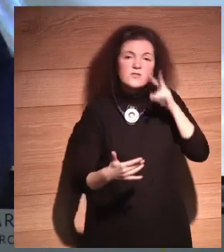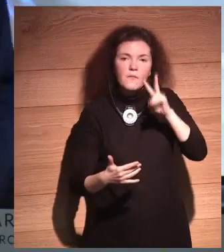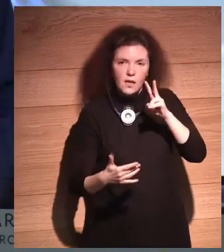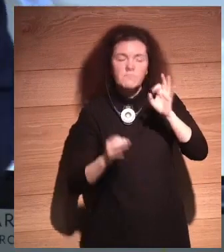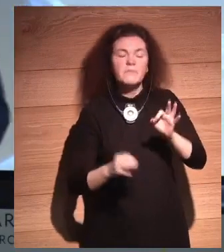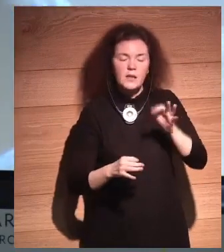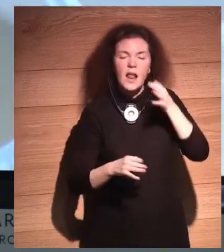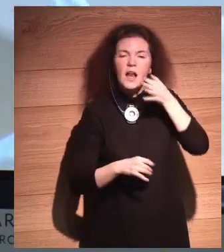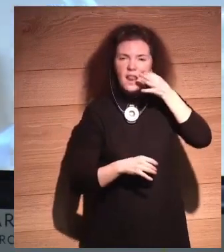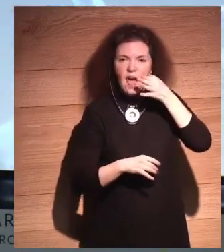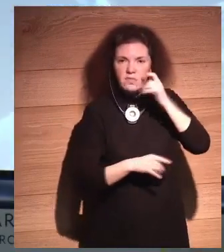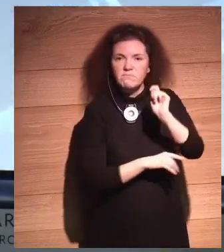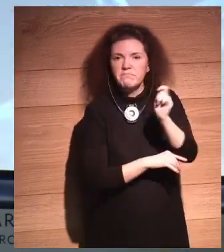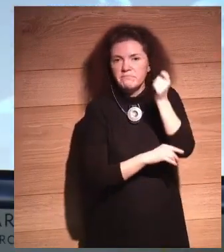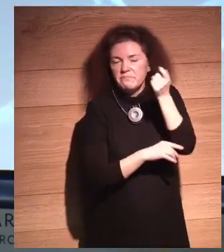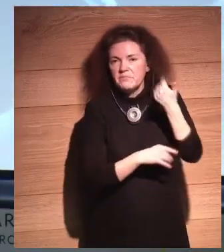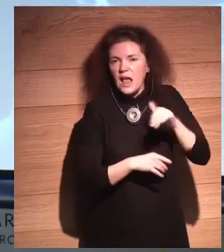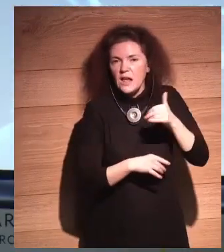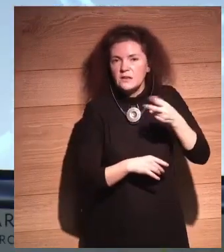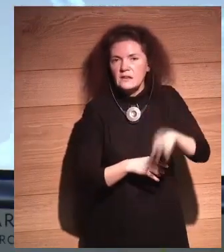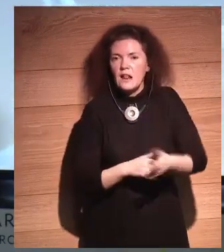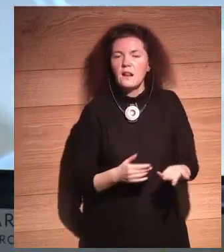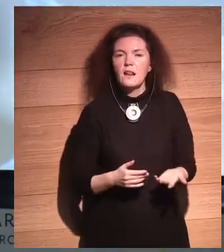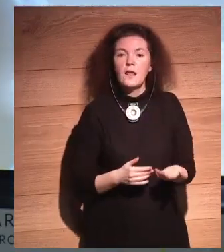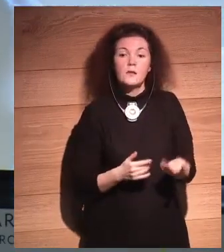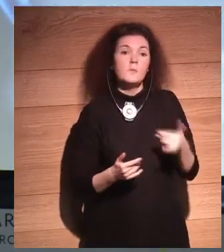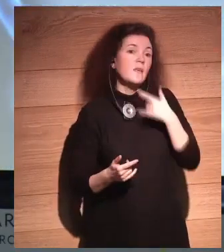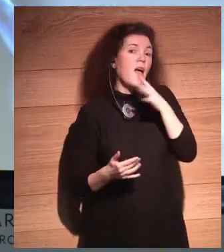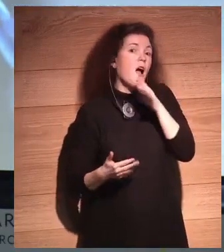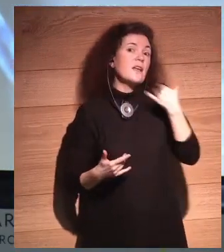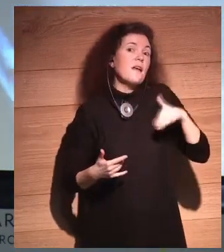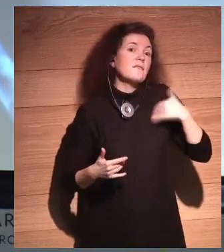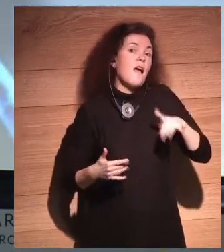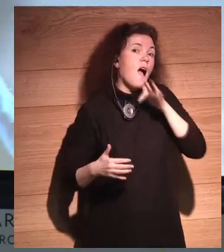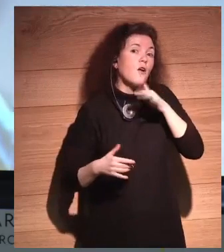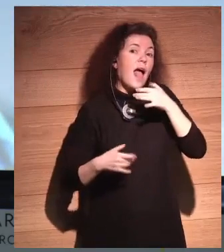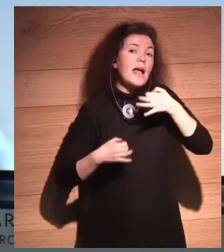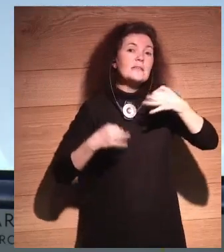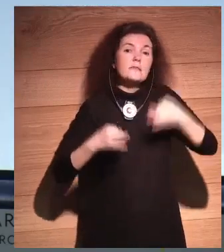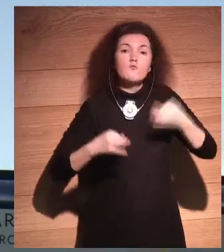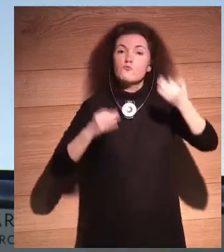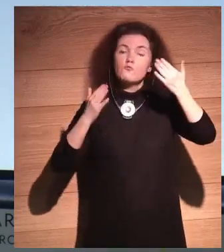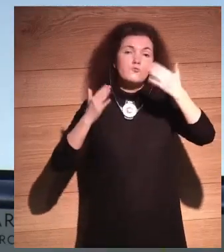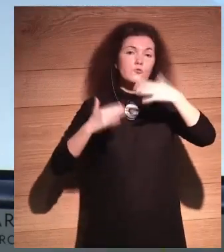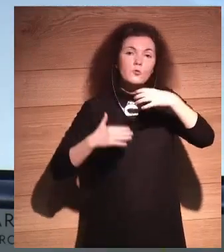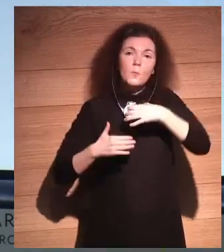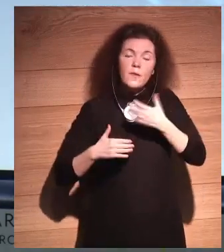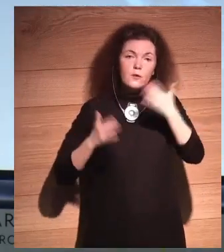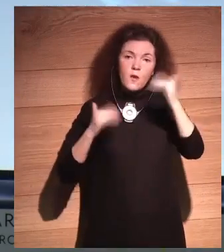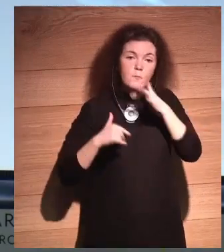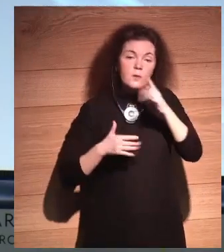And then we're going to say, well, shoot, that's really bad because now I can no longer get insurance because the system knows that I smoke.